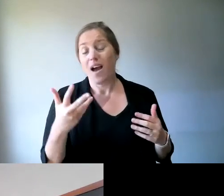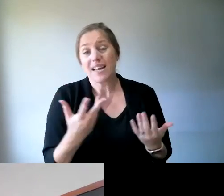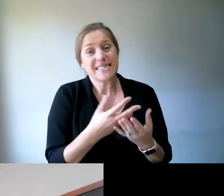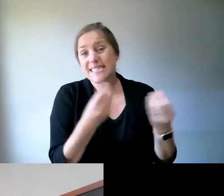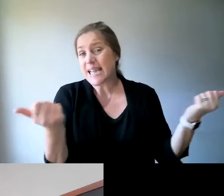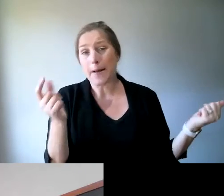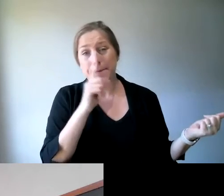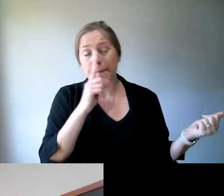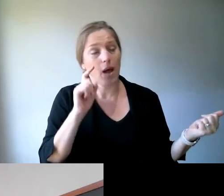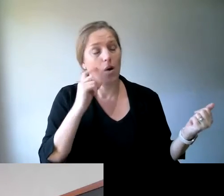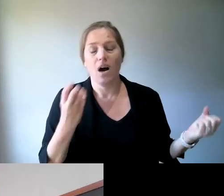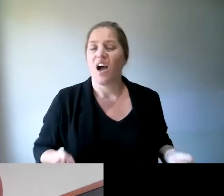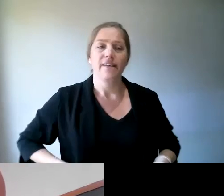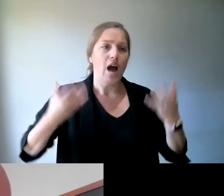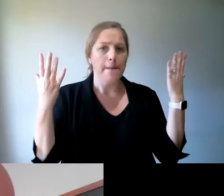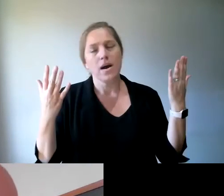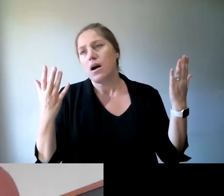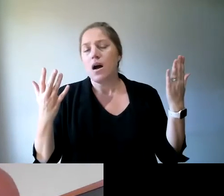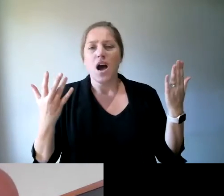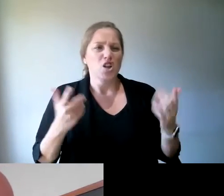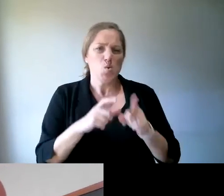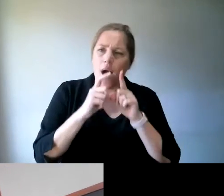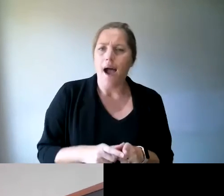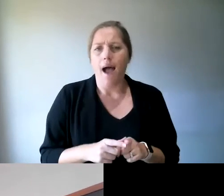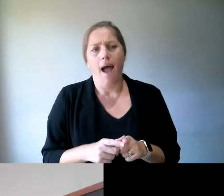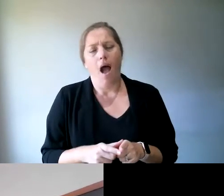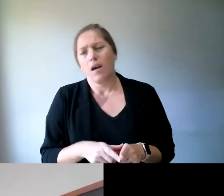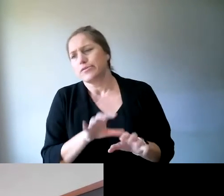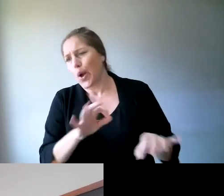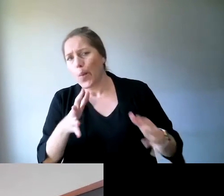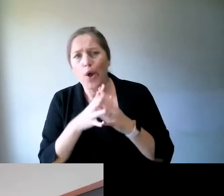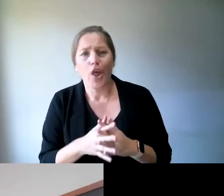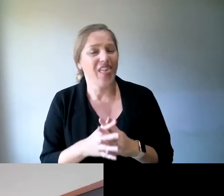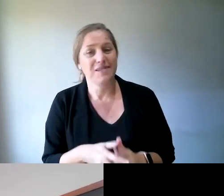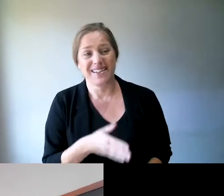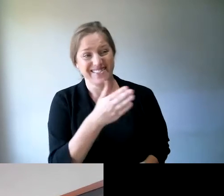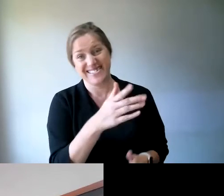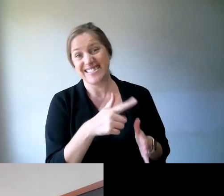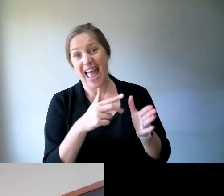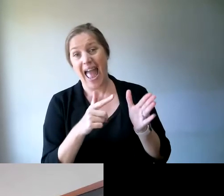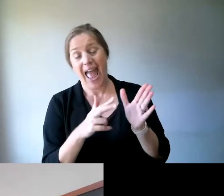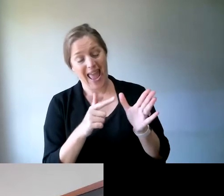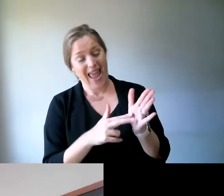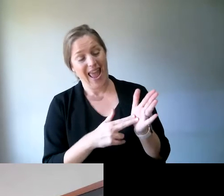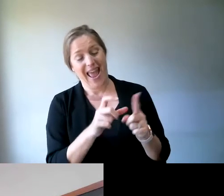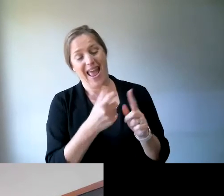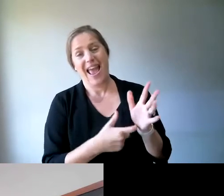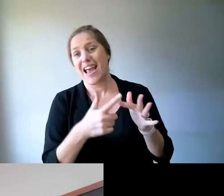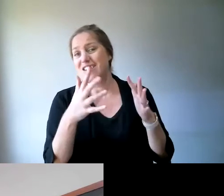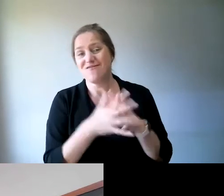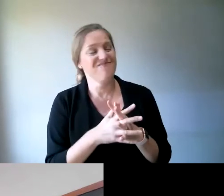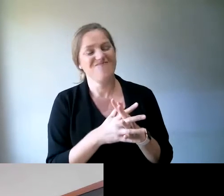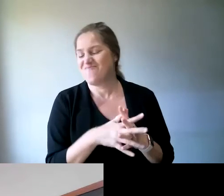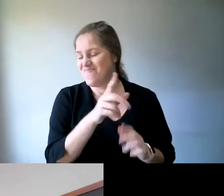towel and say there's too many issues to compete with, it's too hard, we'll never get anywhere. That's not what Andrew Giles says. Andrew Giles says, get out there, get